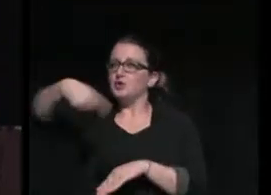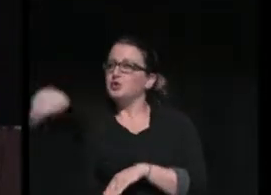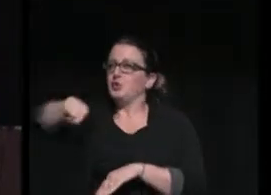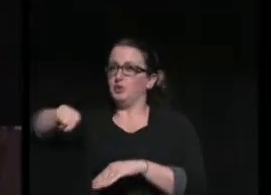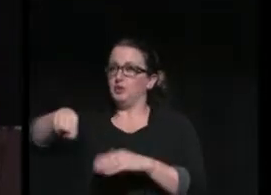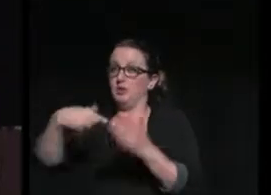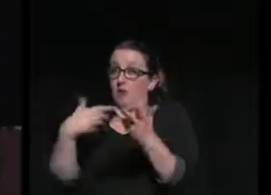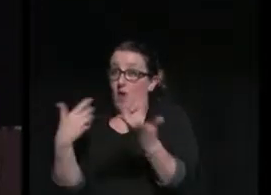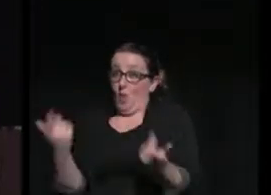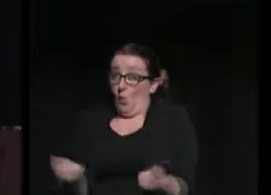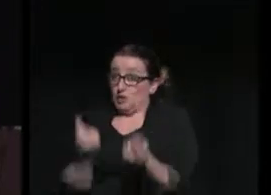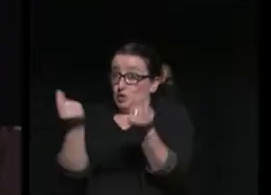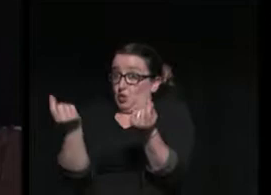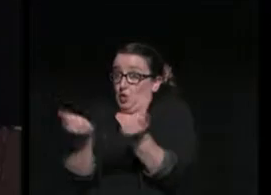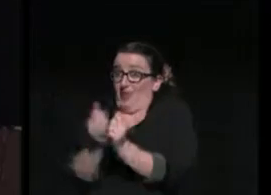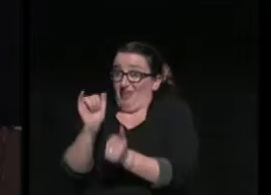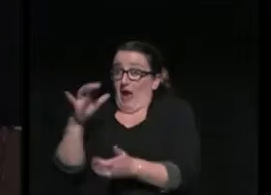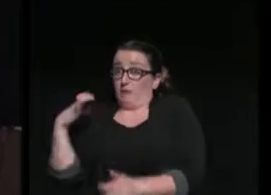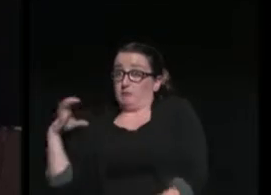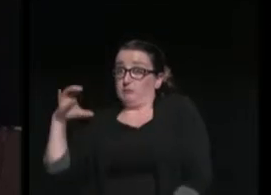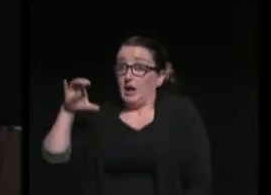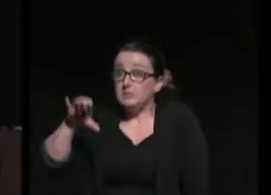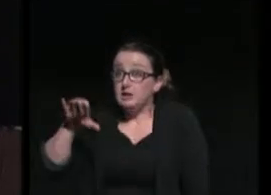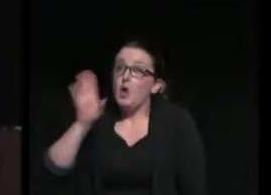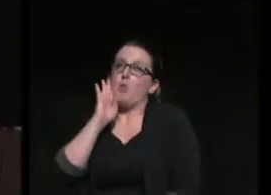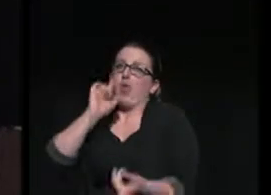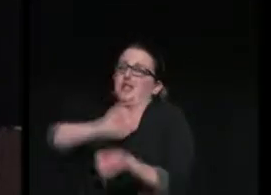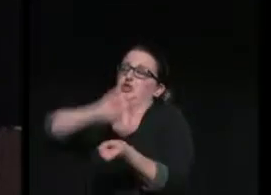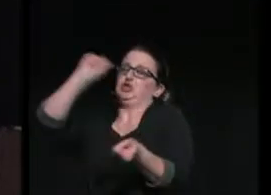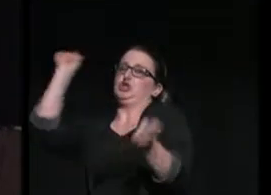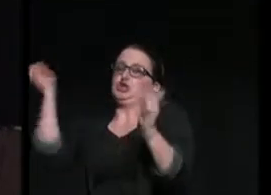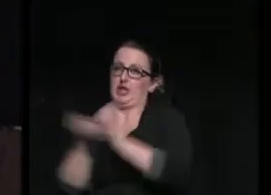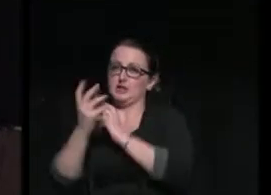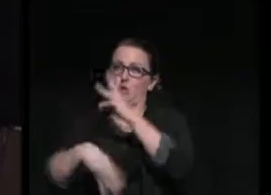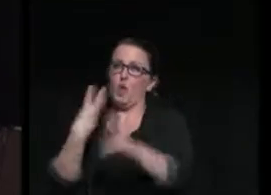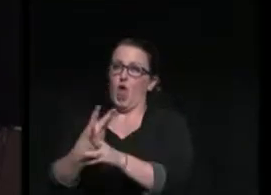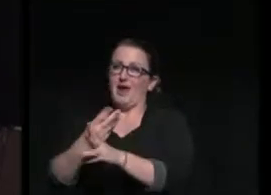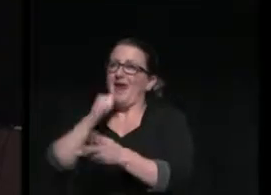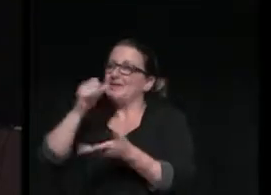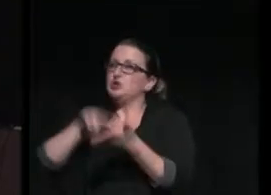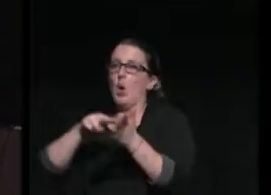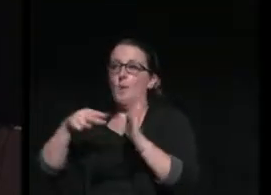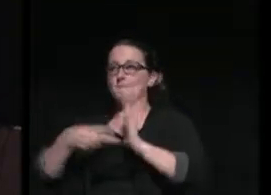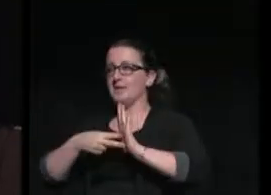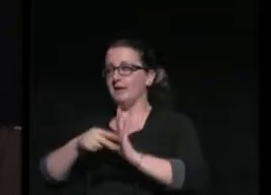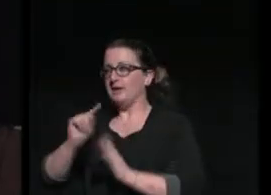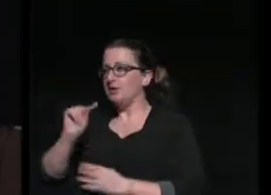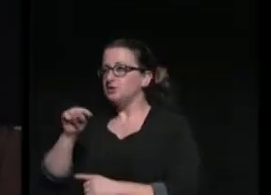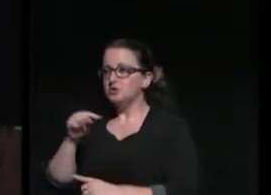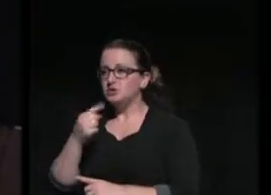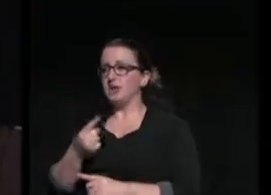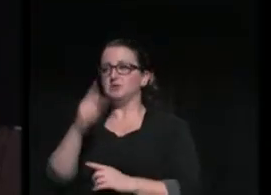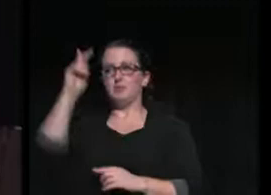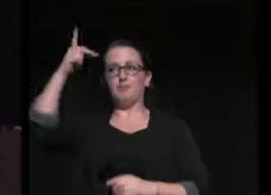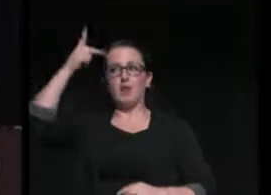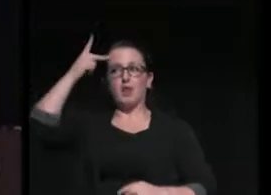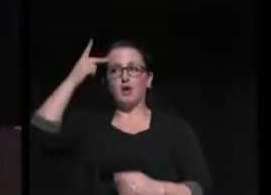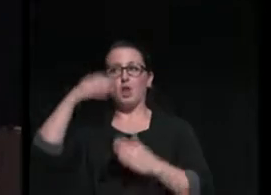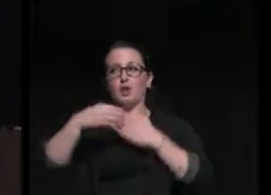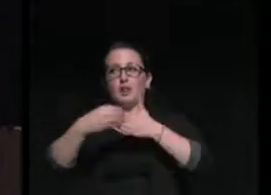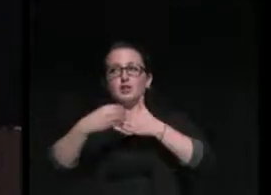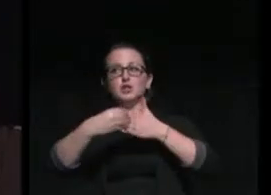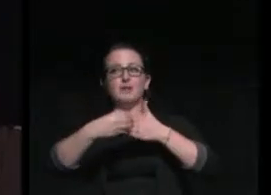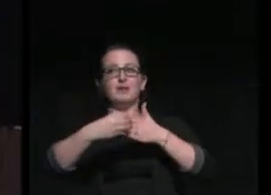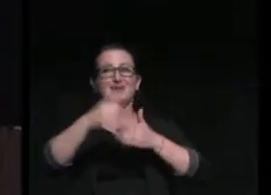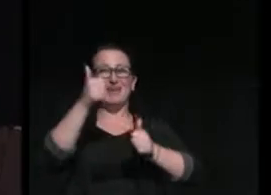with it will quite literally change the world. And I don't mean just political leadership. Each of